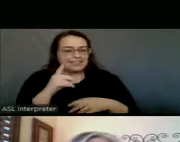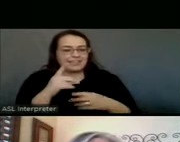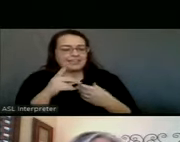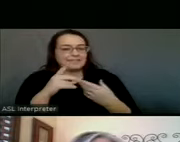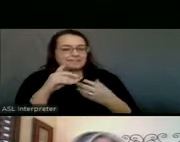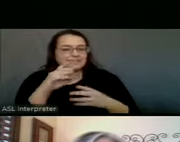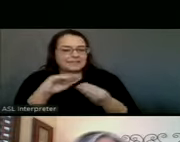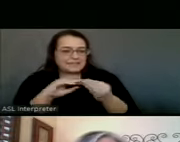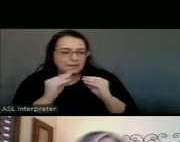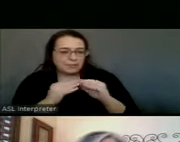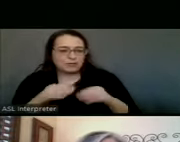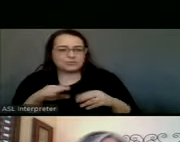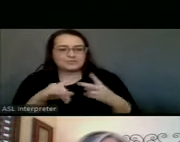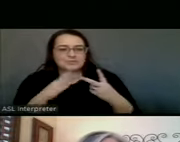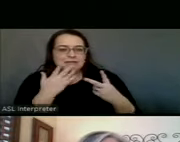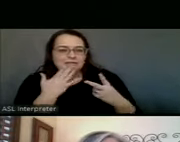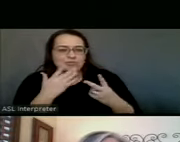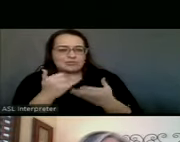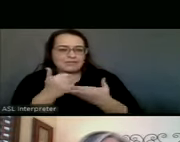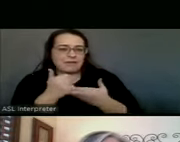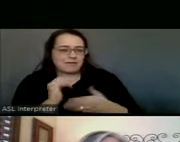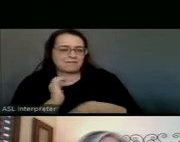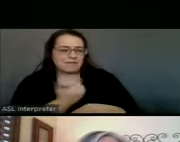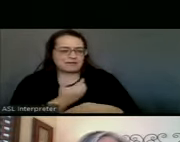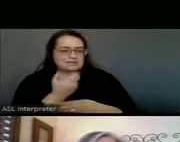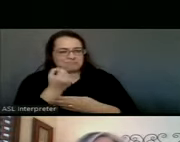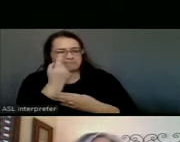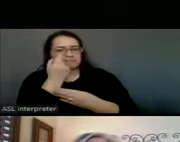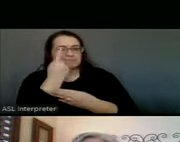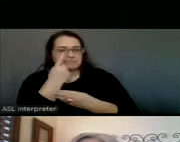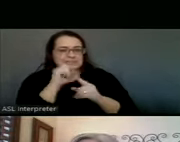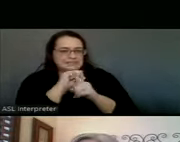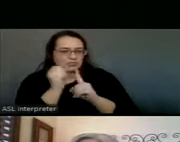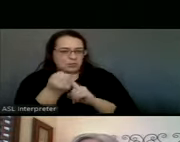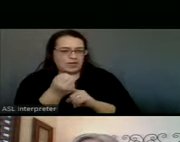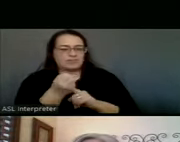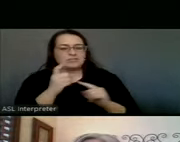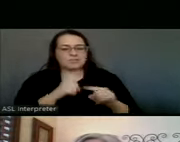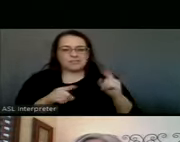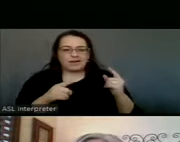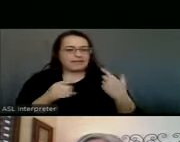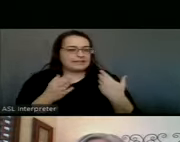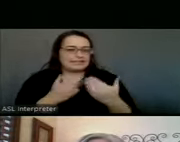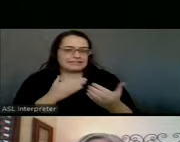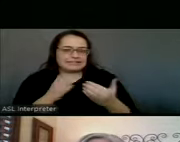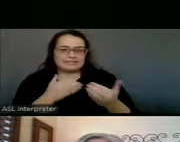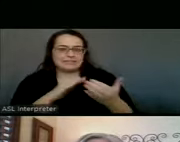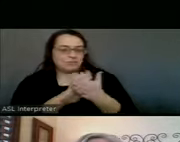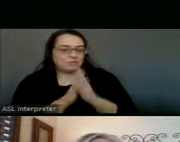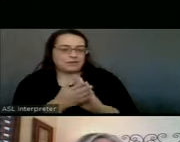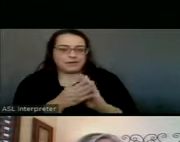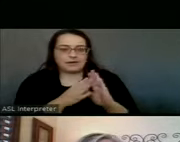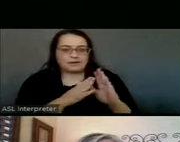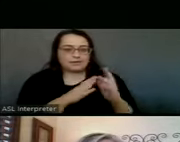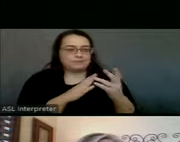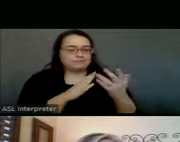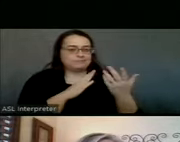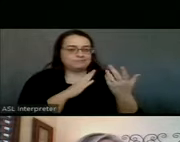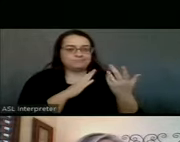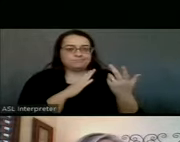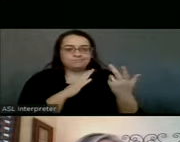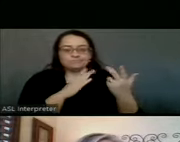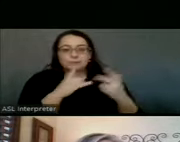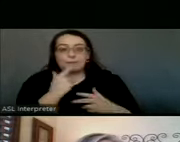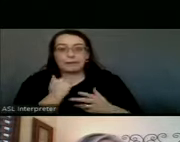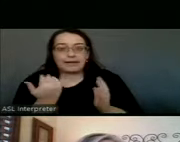situational awareness about where we are in our community. But we can so easily slip back into those higher levels if we